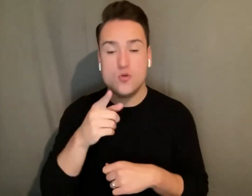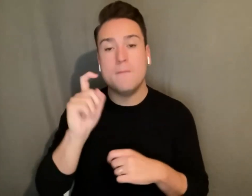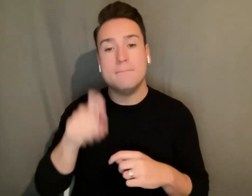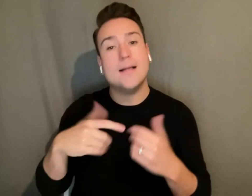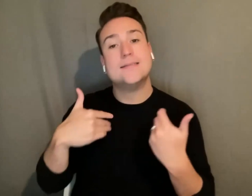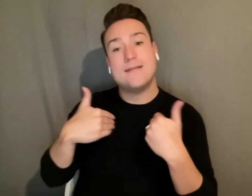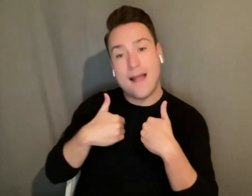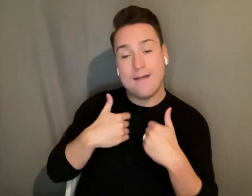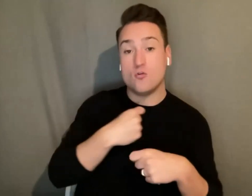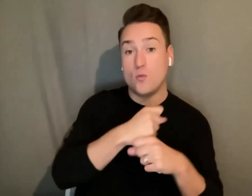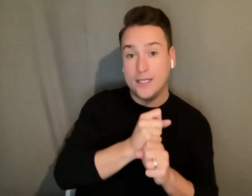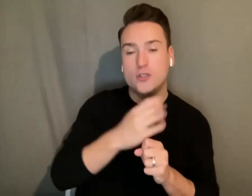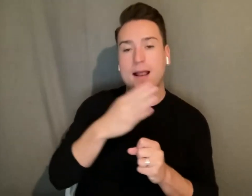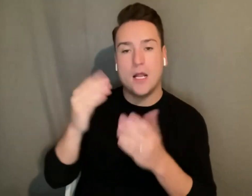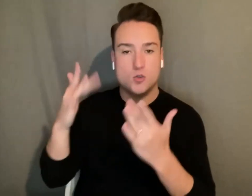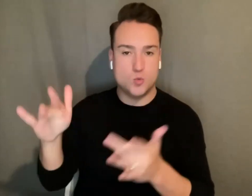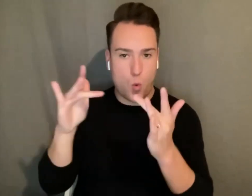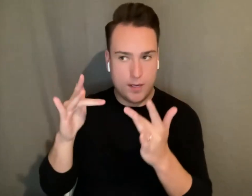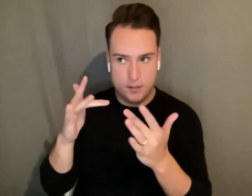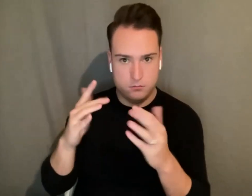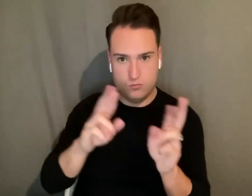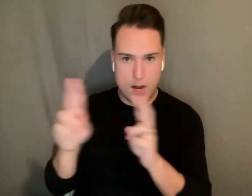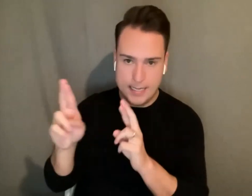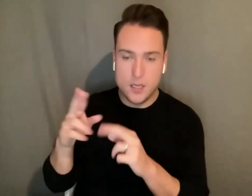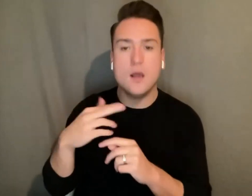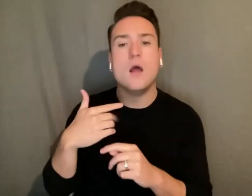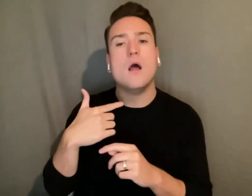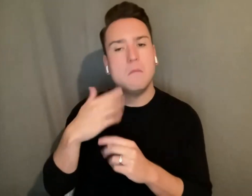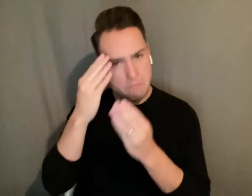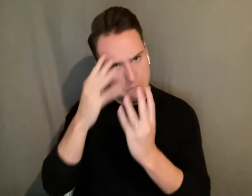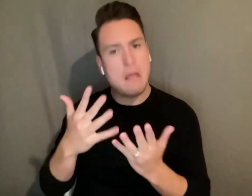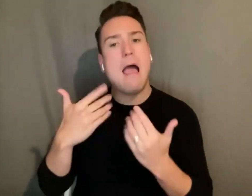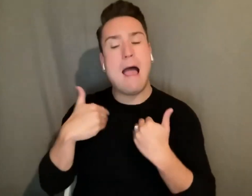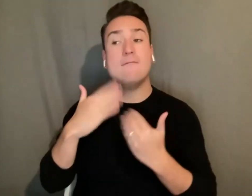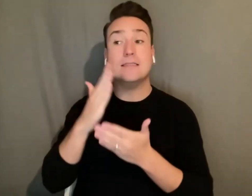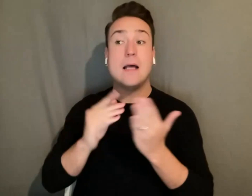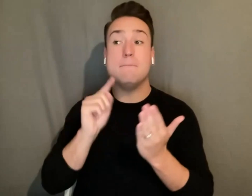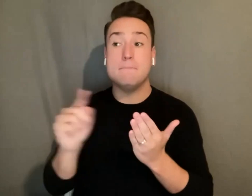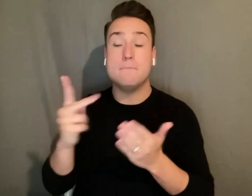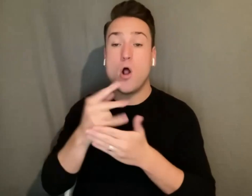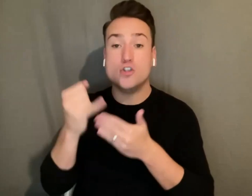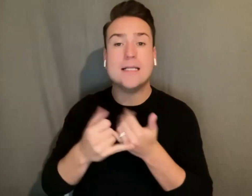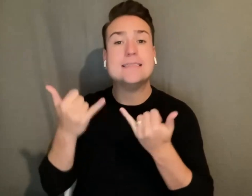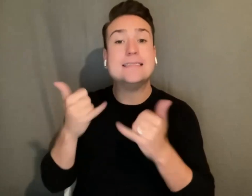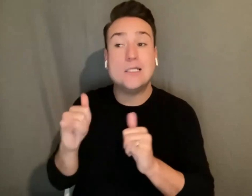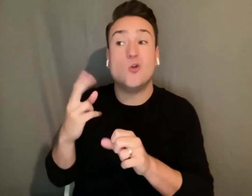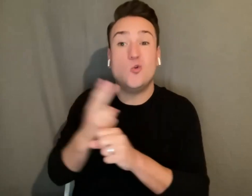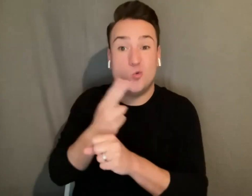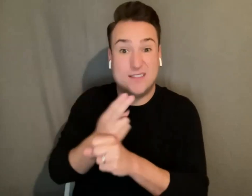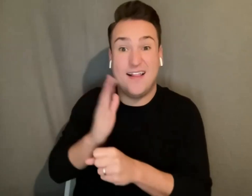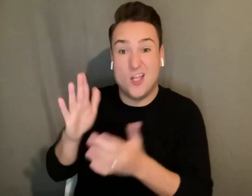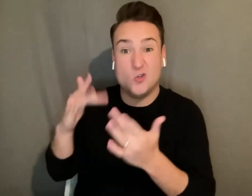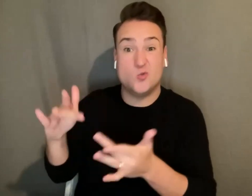creation and the touring I can offer that we have some projects that are still touring or still using their touring funds now